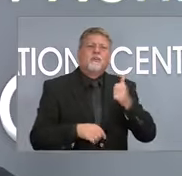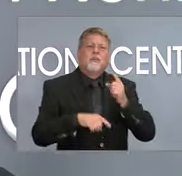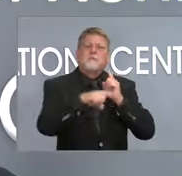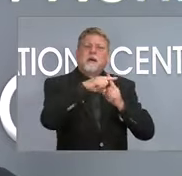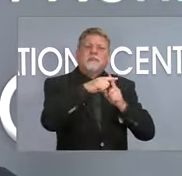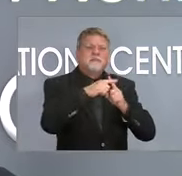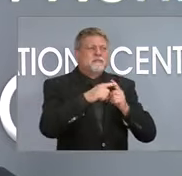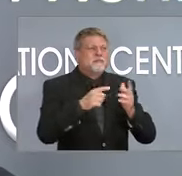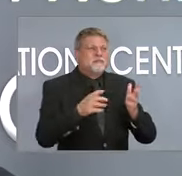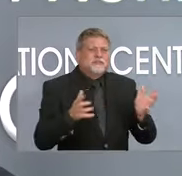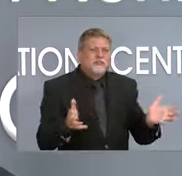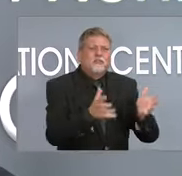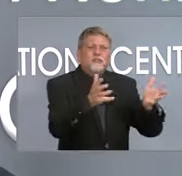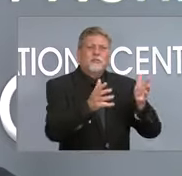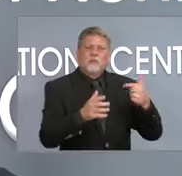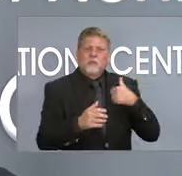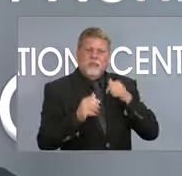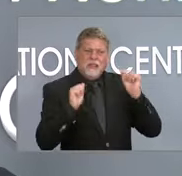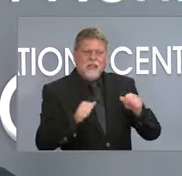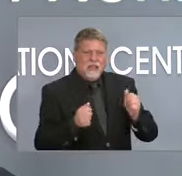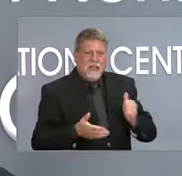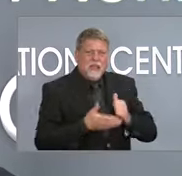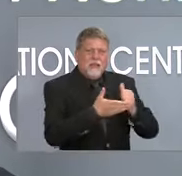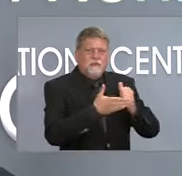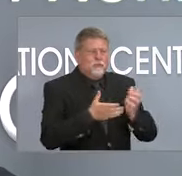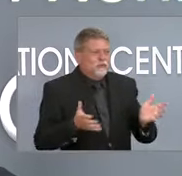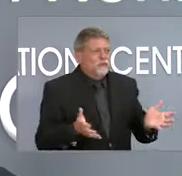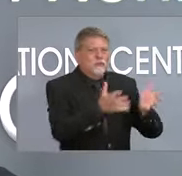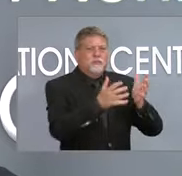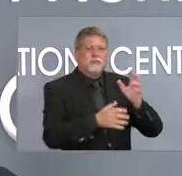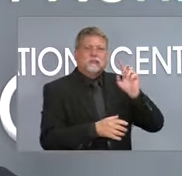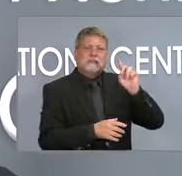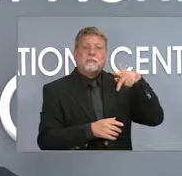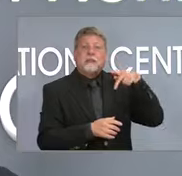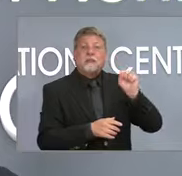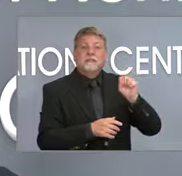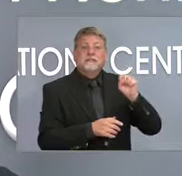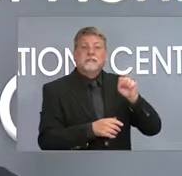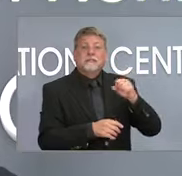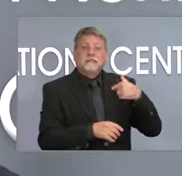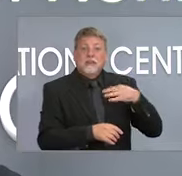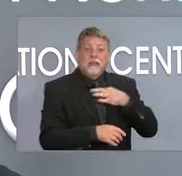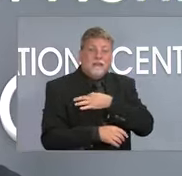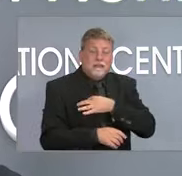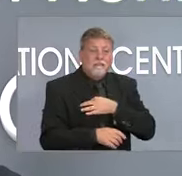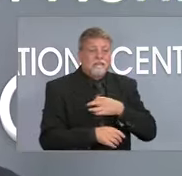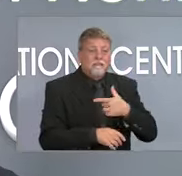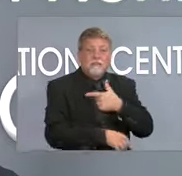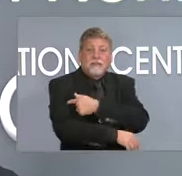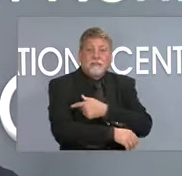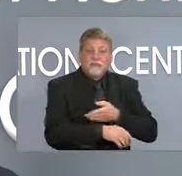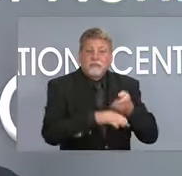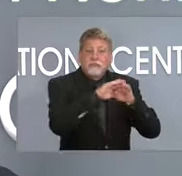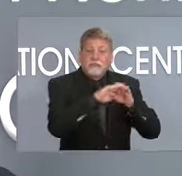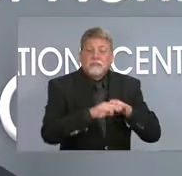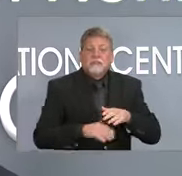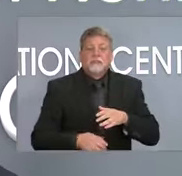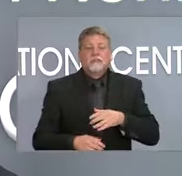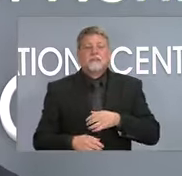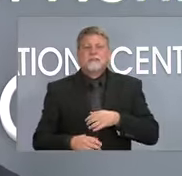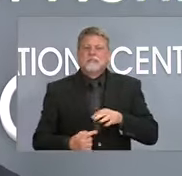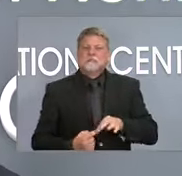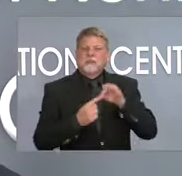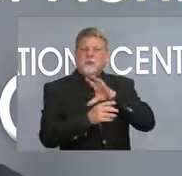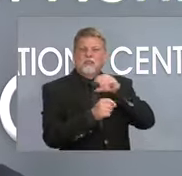things that we could do to encourage more people to get it. And particularly in our corrections